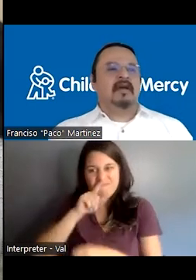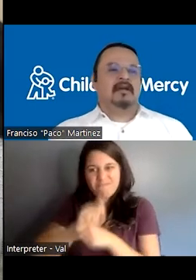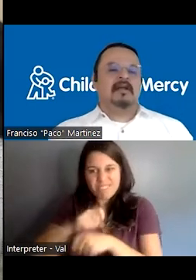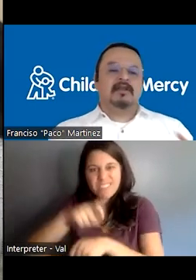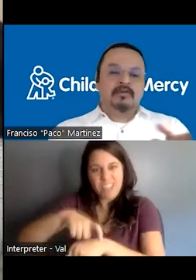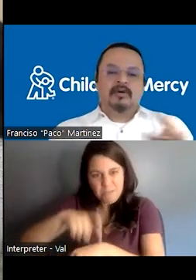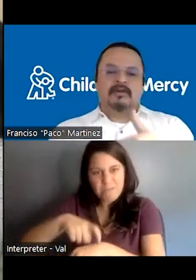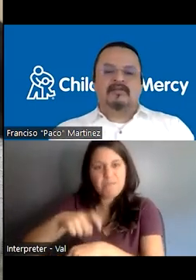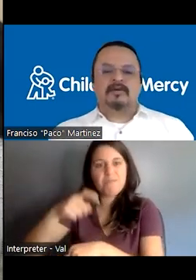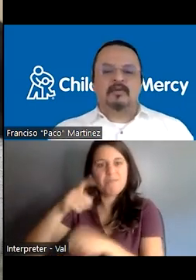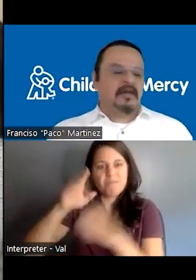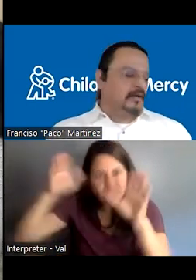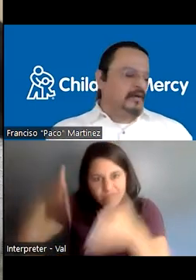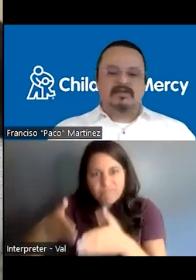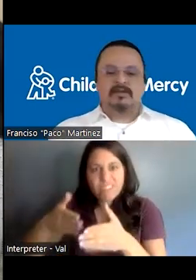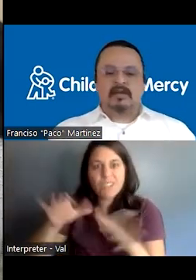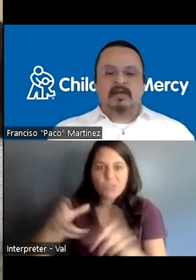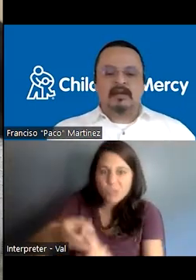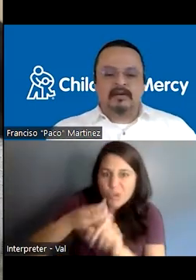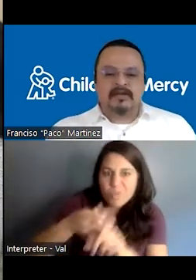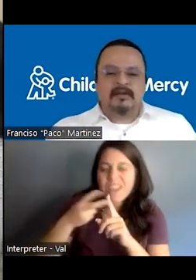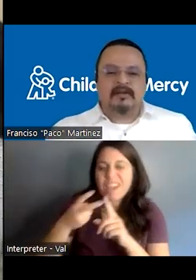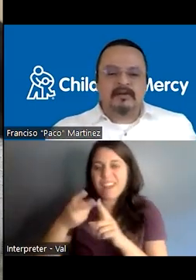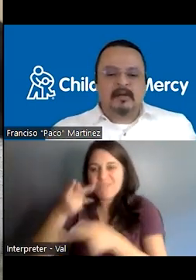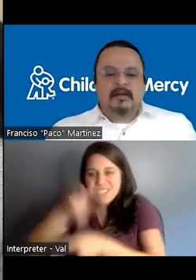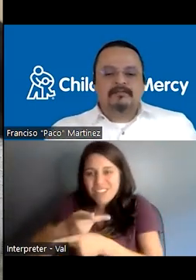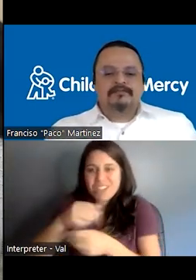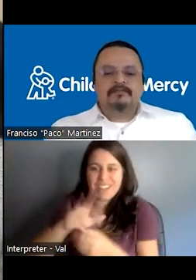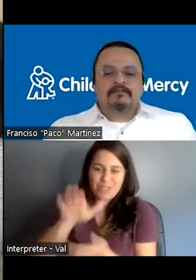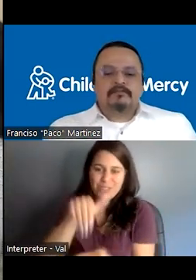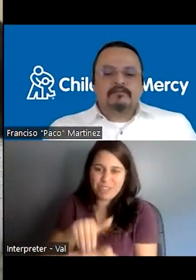and do all these recruitment and retention in their own centers.